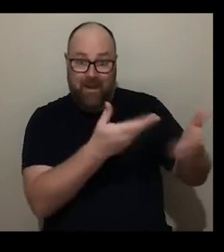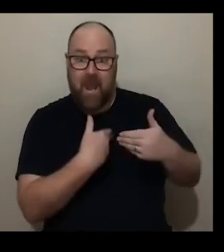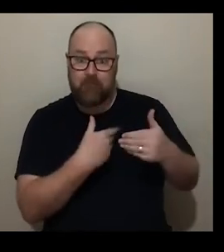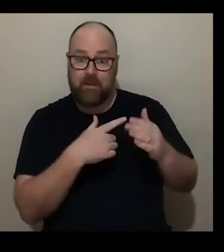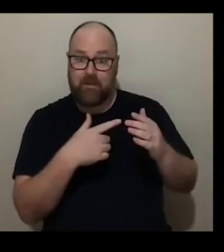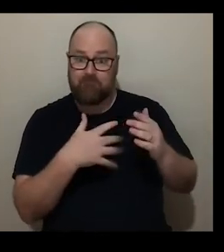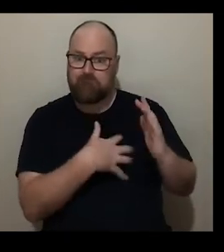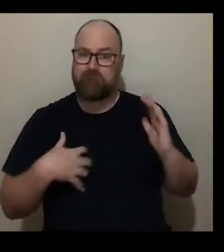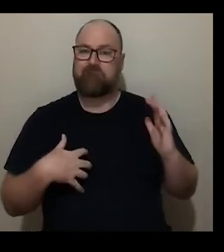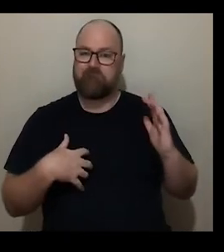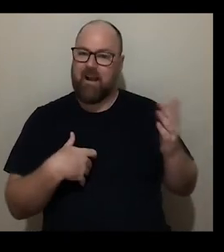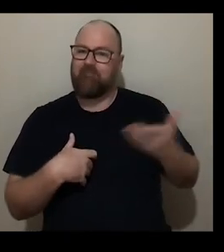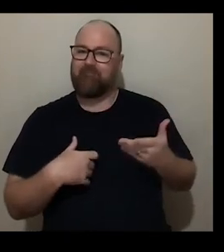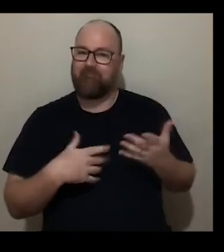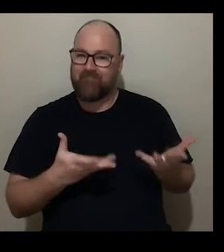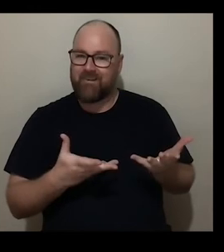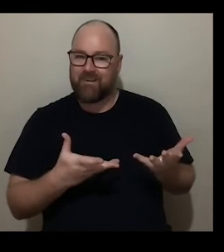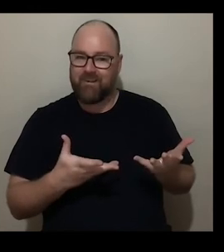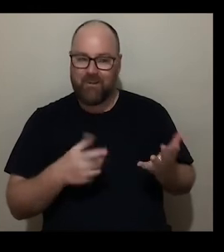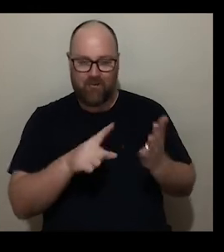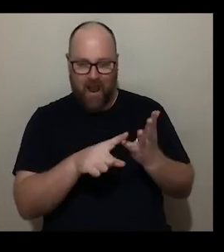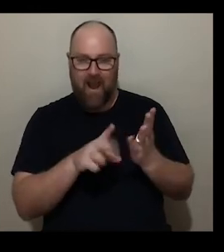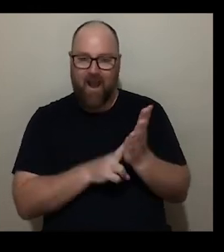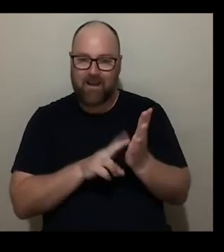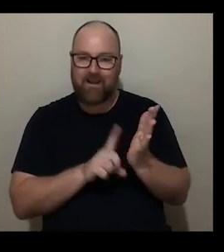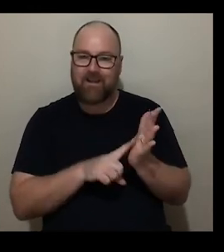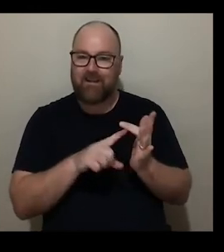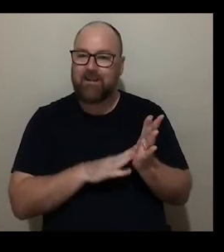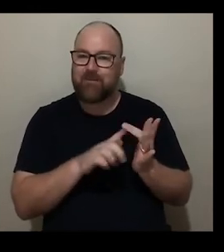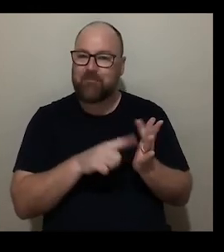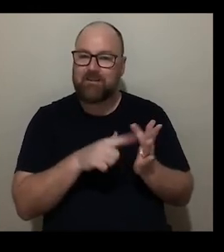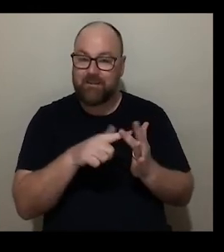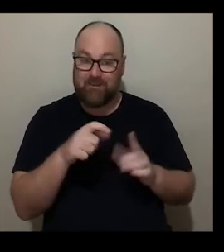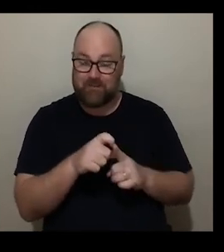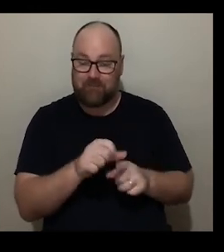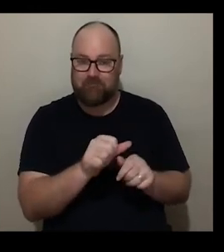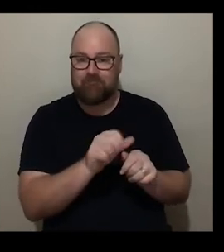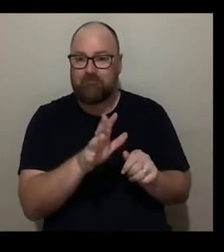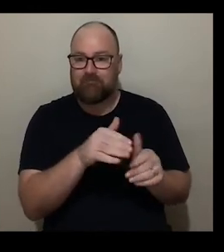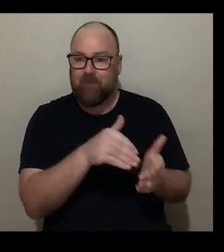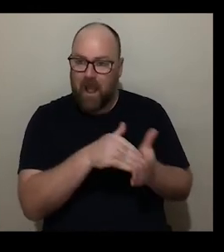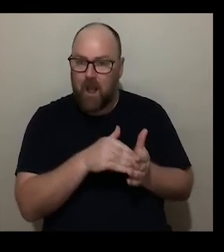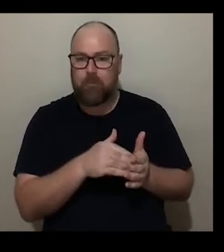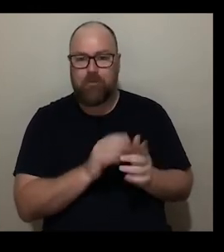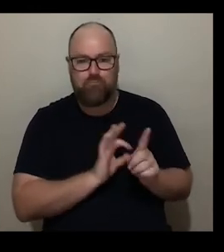um unlimited is is has been really helpful to build my confidence to give me the ambition to make